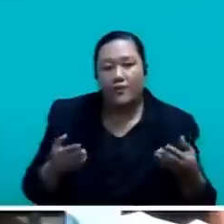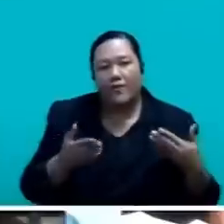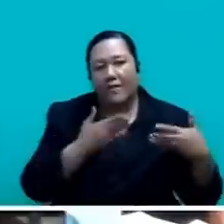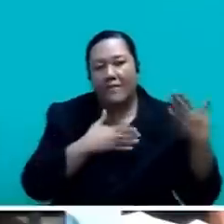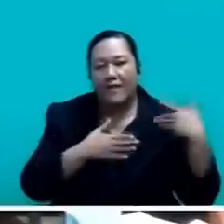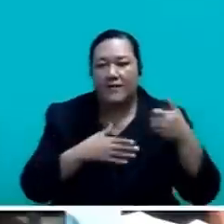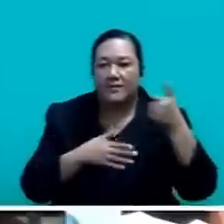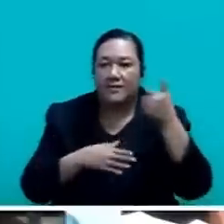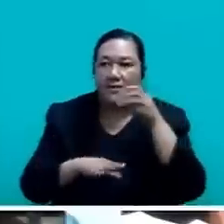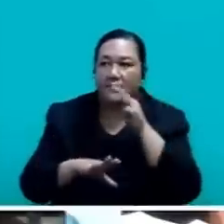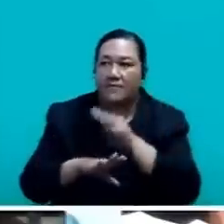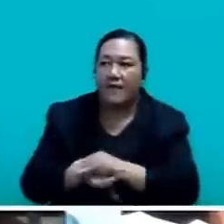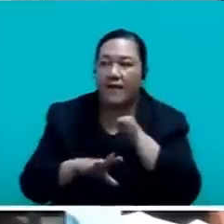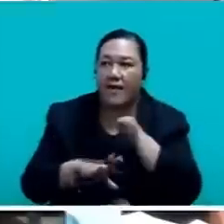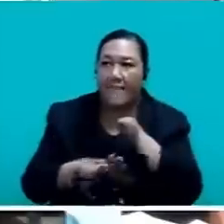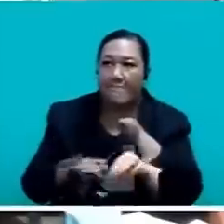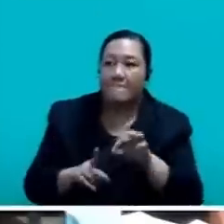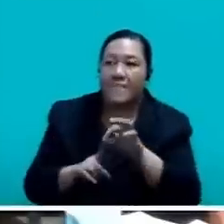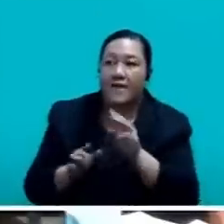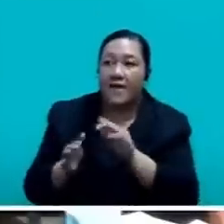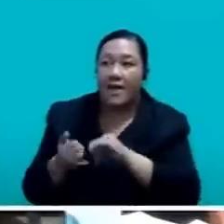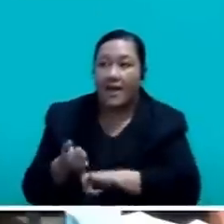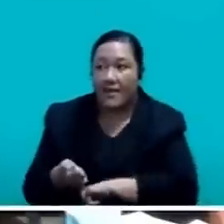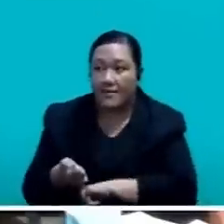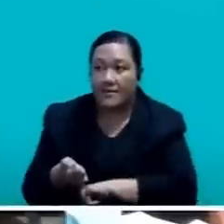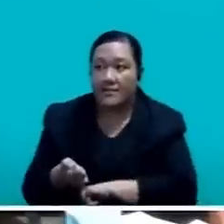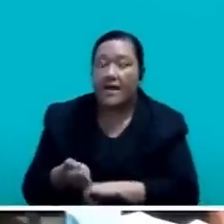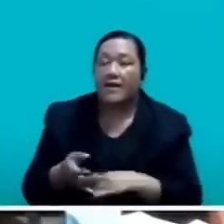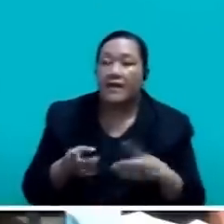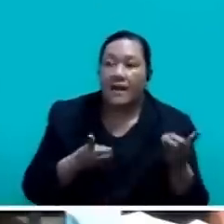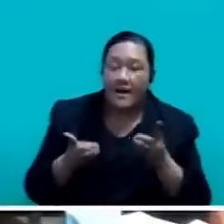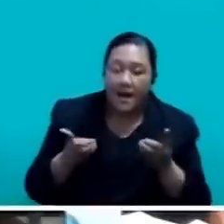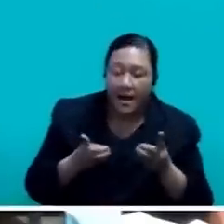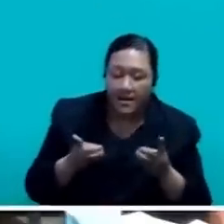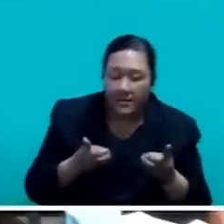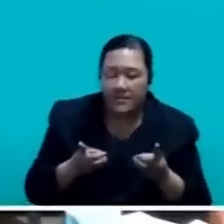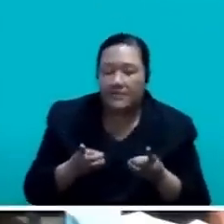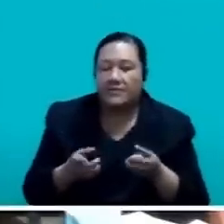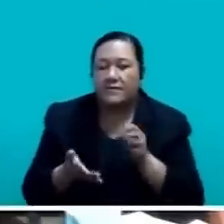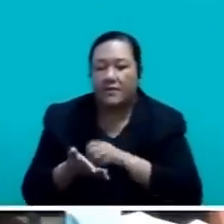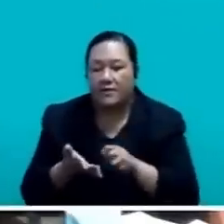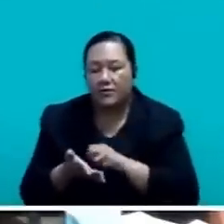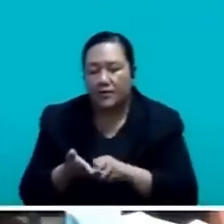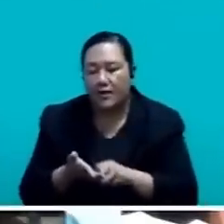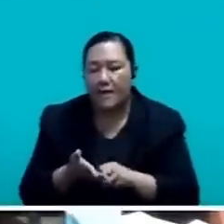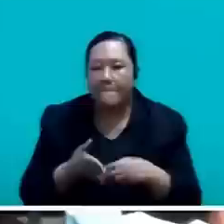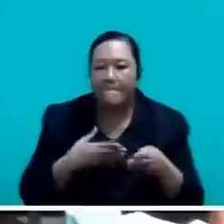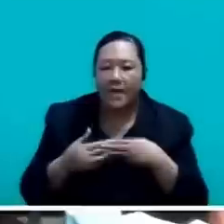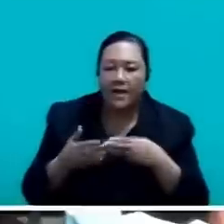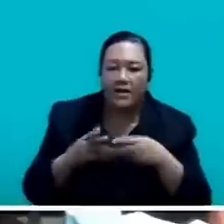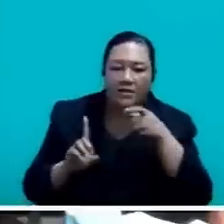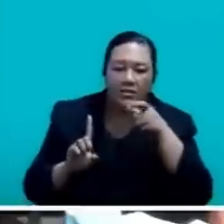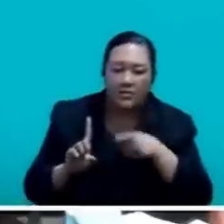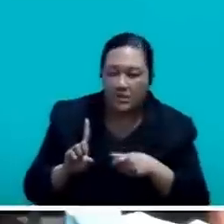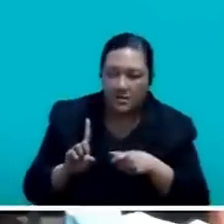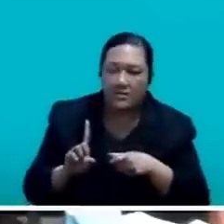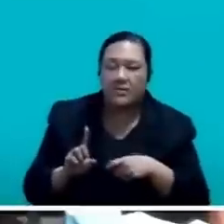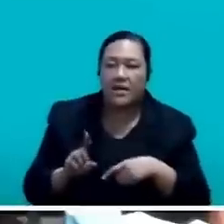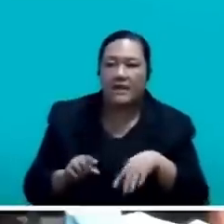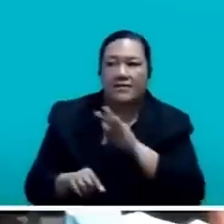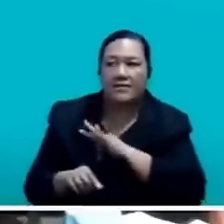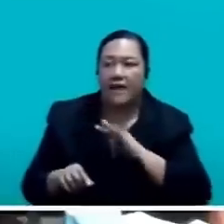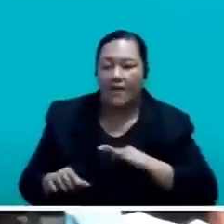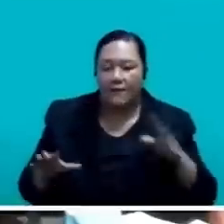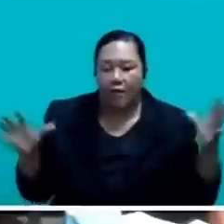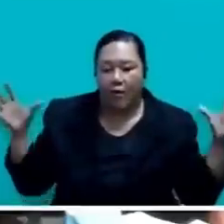Permanent Secretary, Deputy Secretary, Directors, Managers and all the staff who have put together our